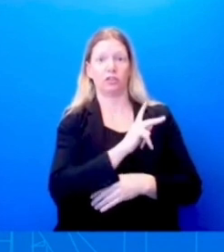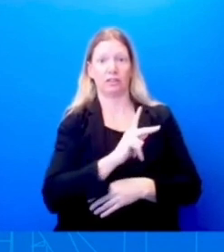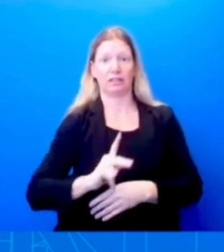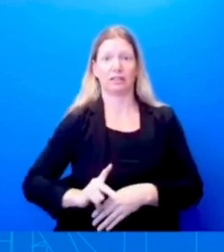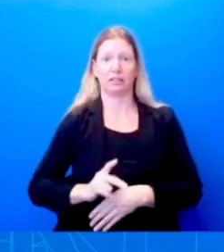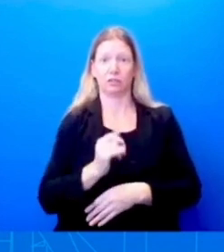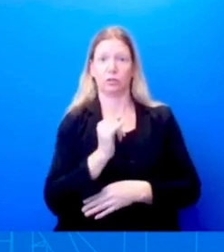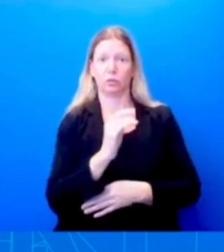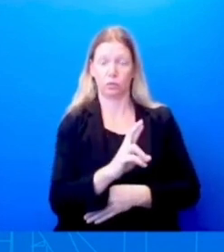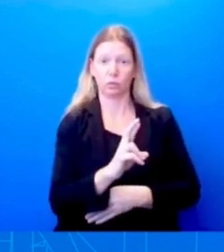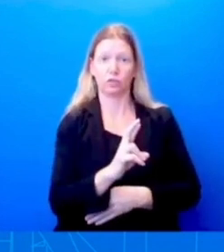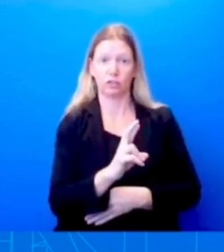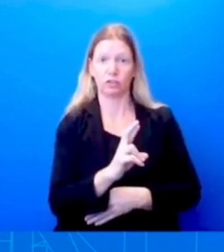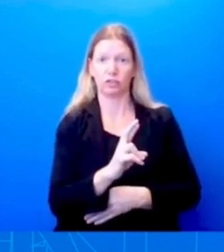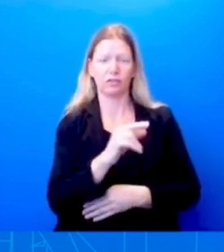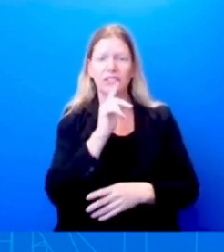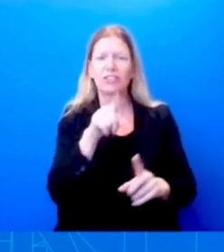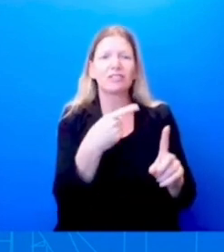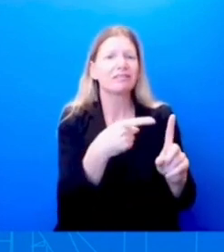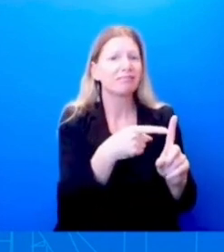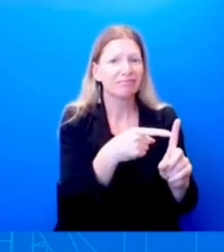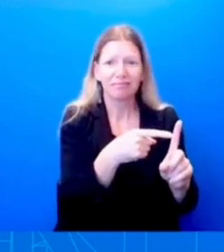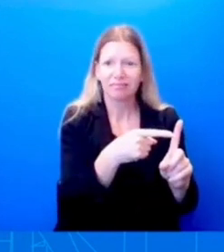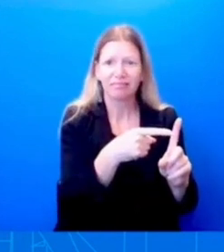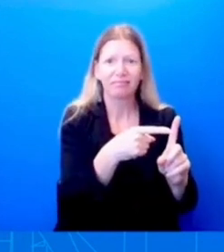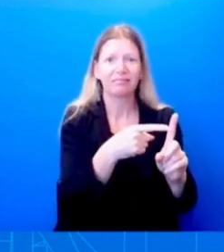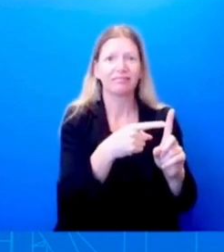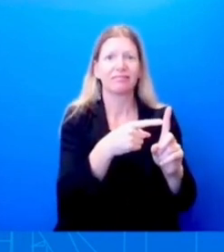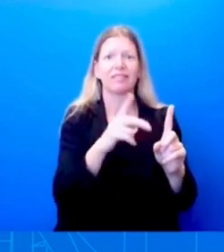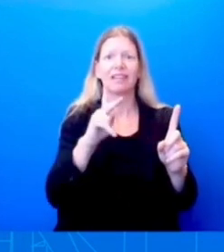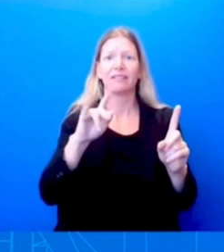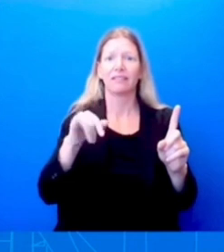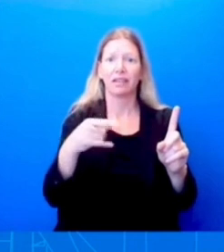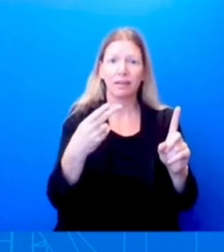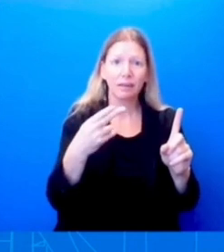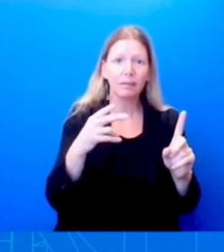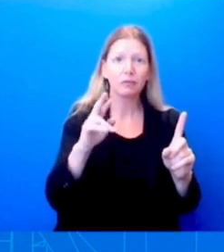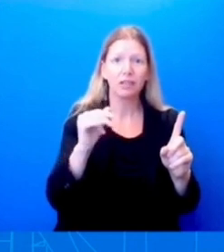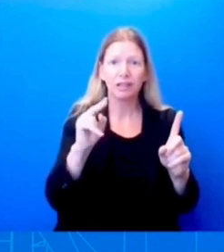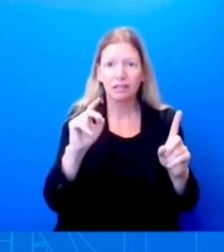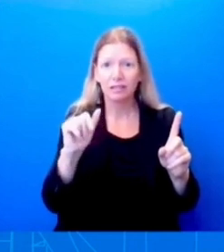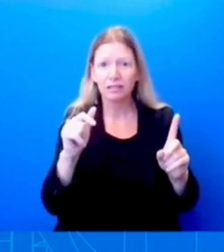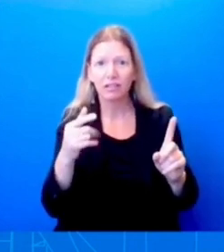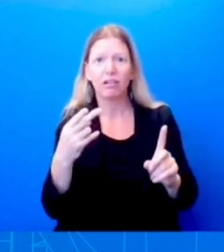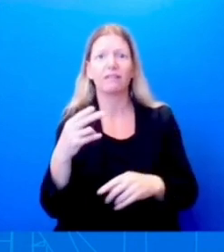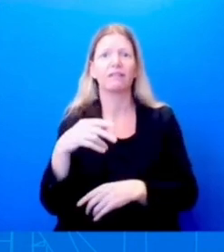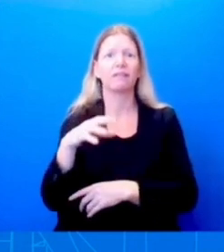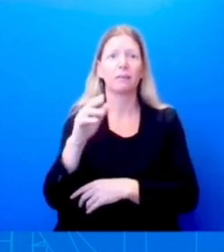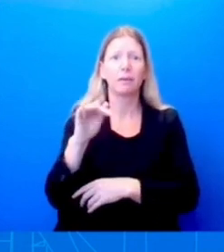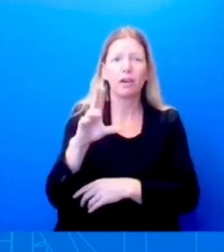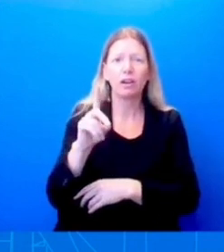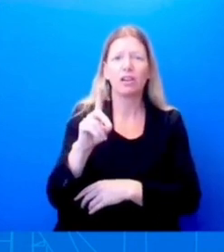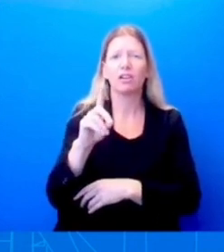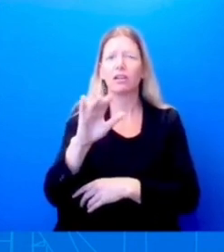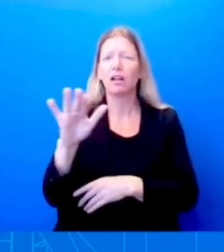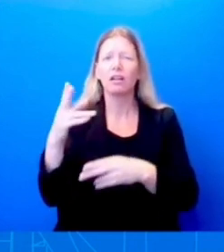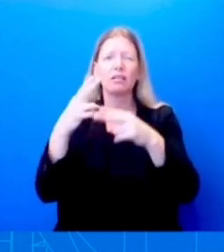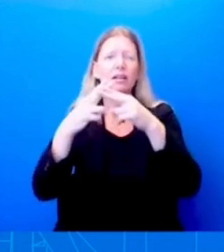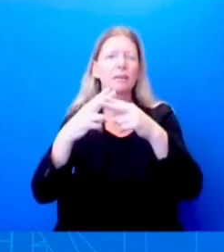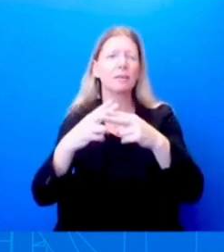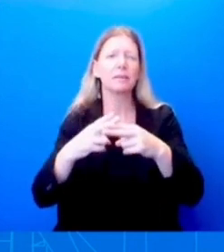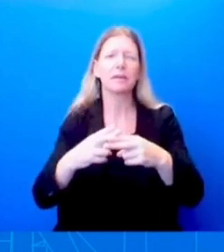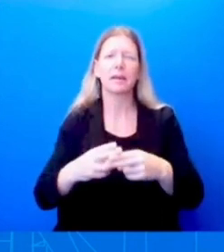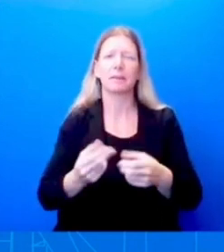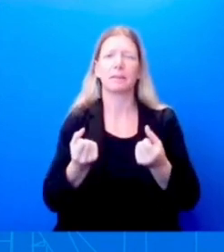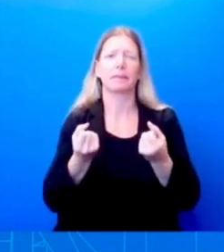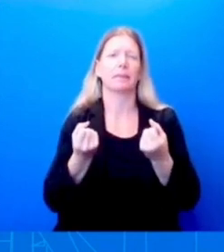him and A. Philip Randolph and Bayard Rustin and Whitney Young and others ought never be minimized. And because they not only represent the